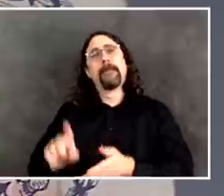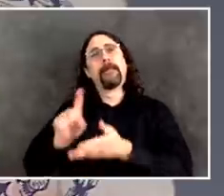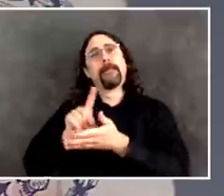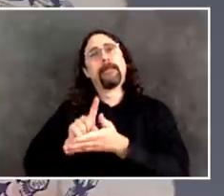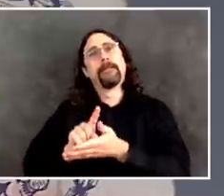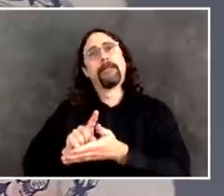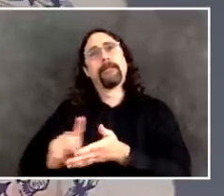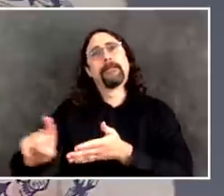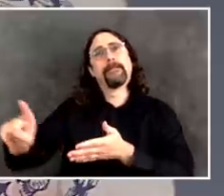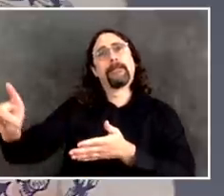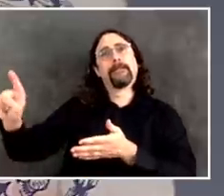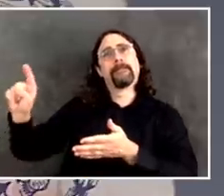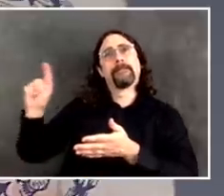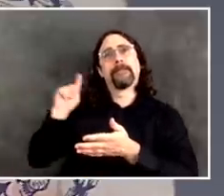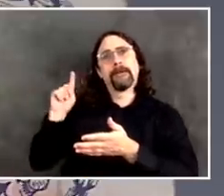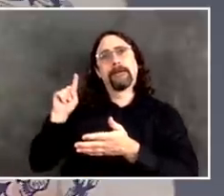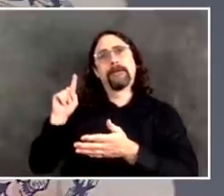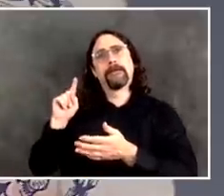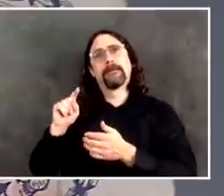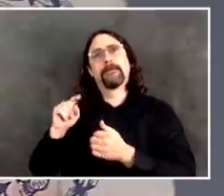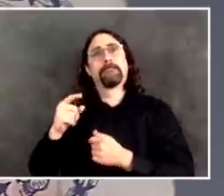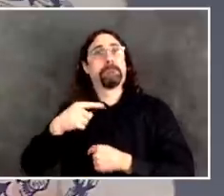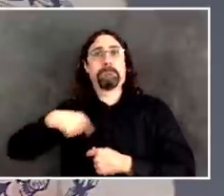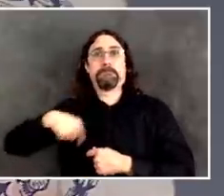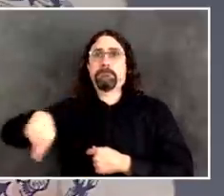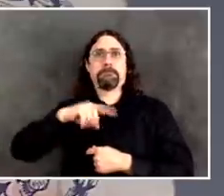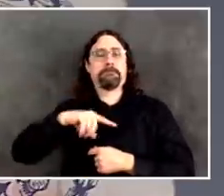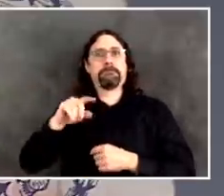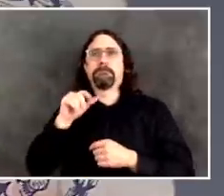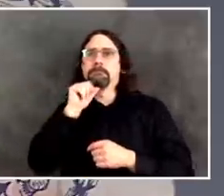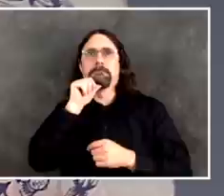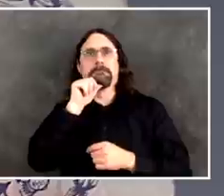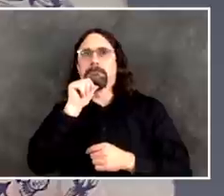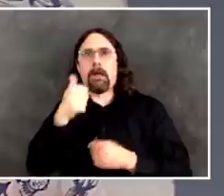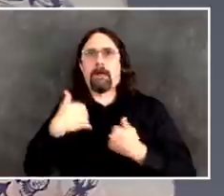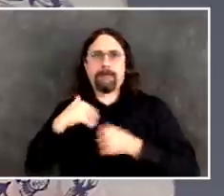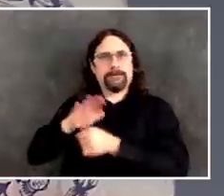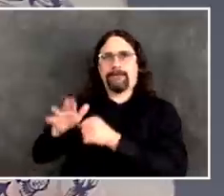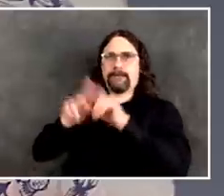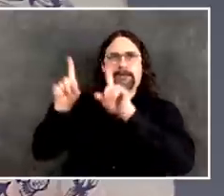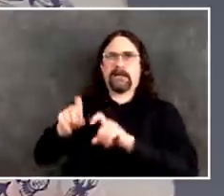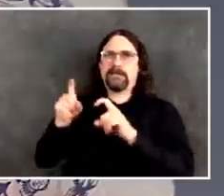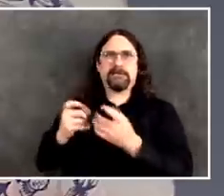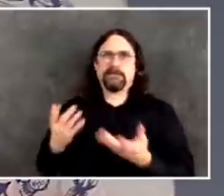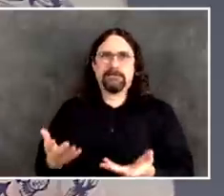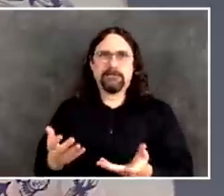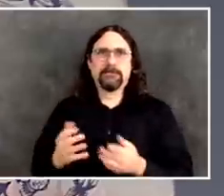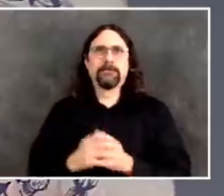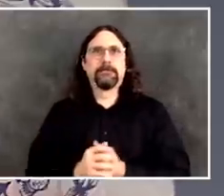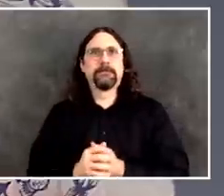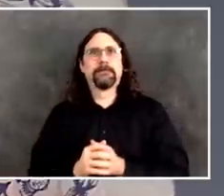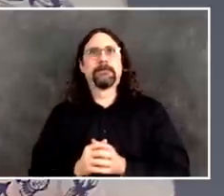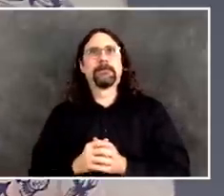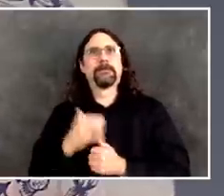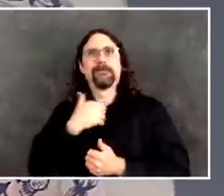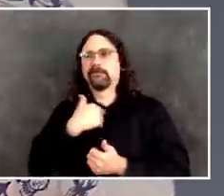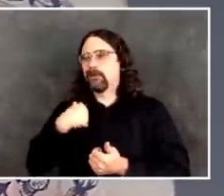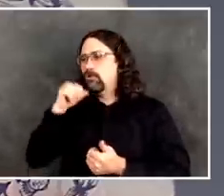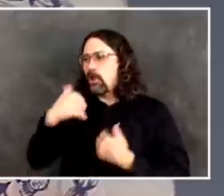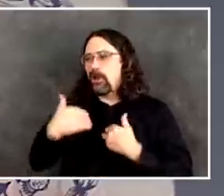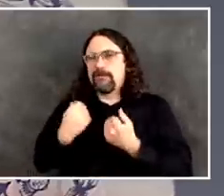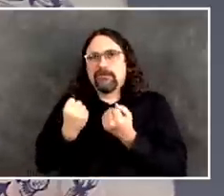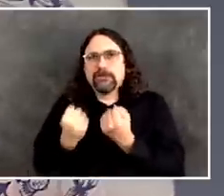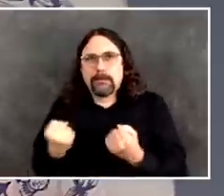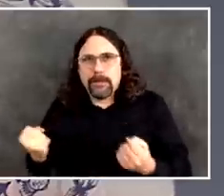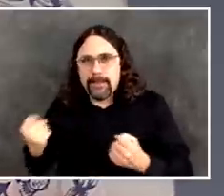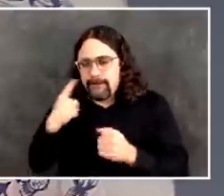a major source for test kits. We were cobbling together numbers of test kits from different sources, but we didn't